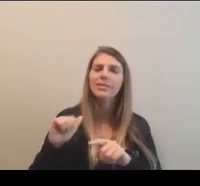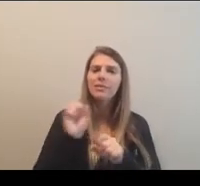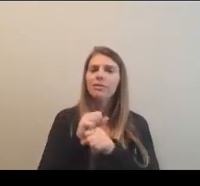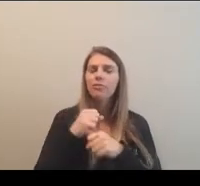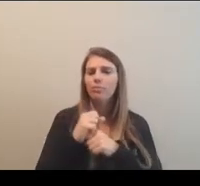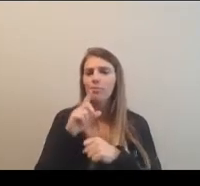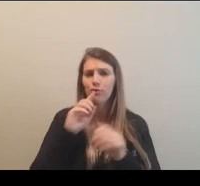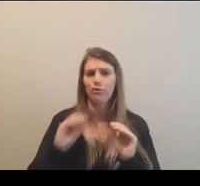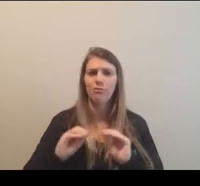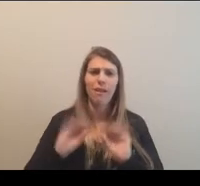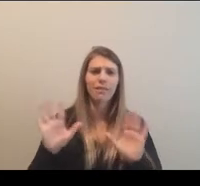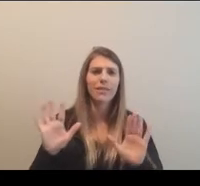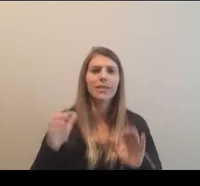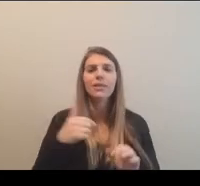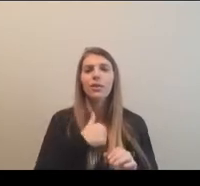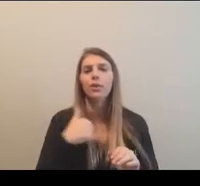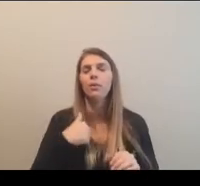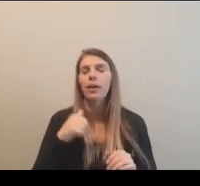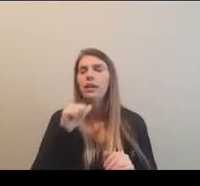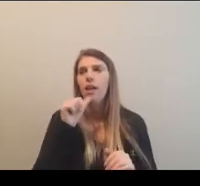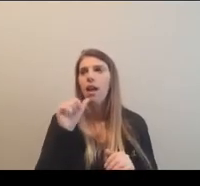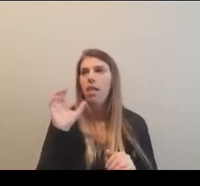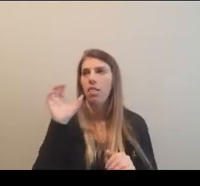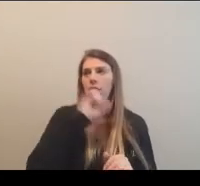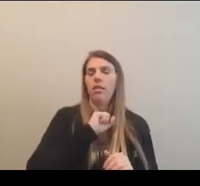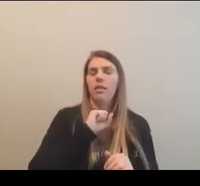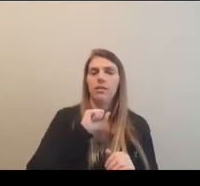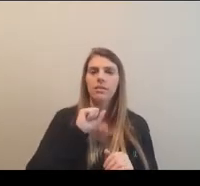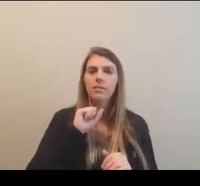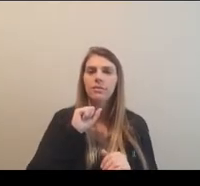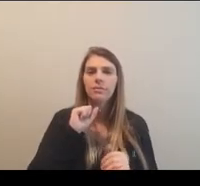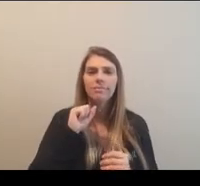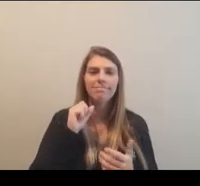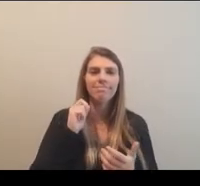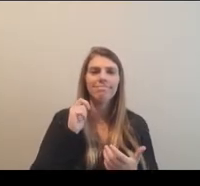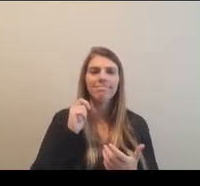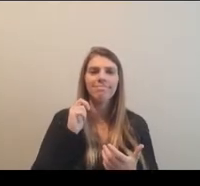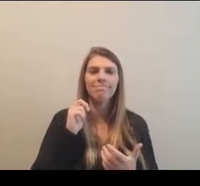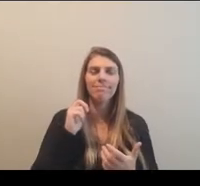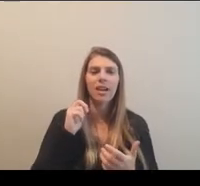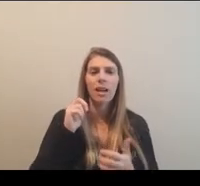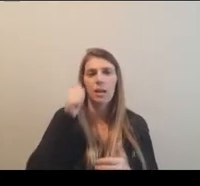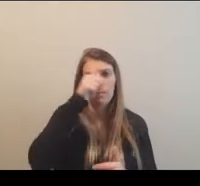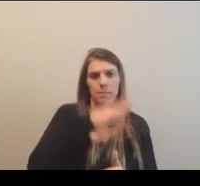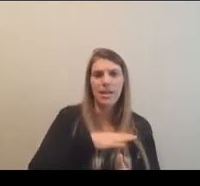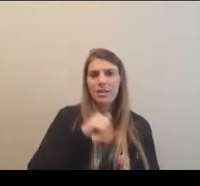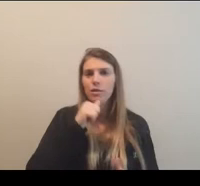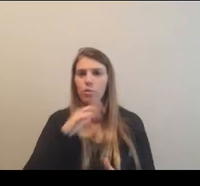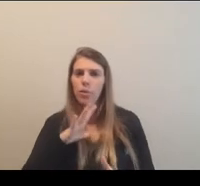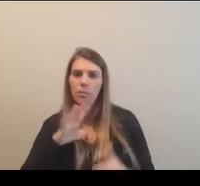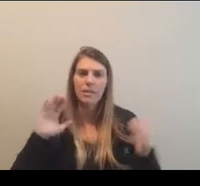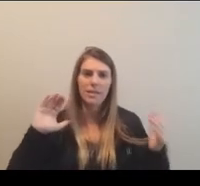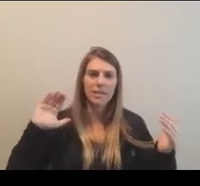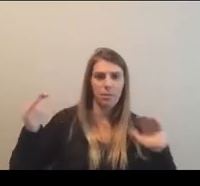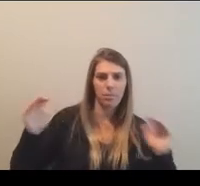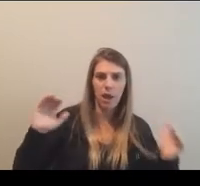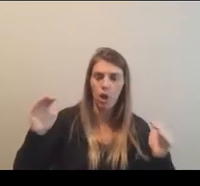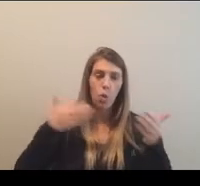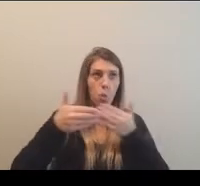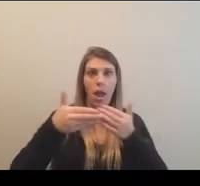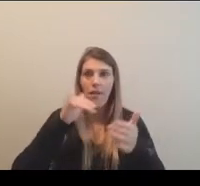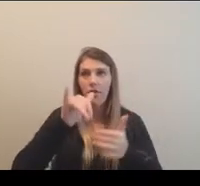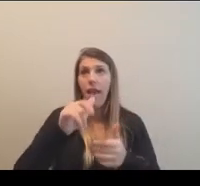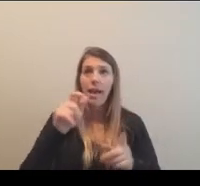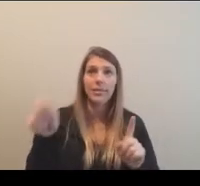obviously that we don't miss as it relates to comparing, um, men's and women's, uh, you know, whatever it would be, know,